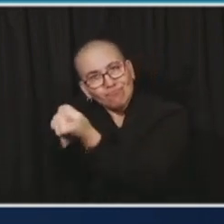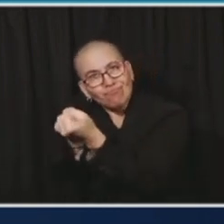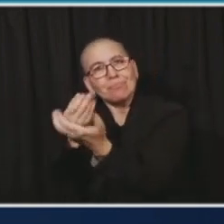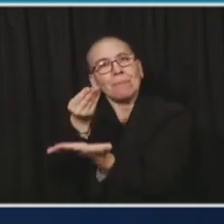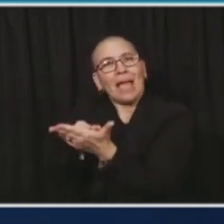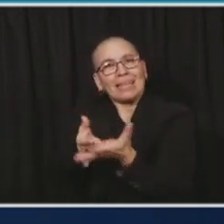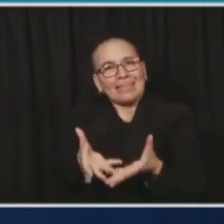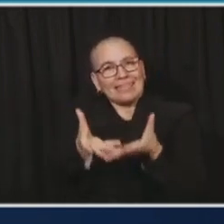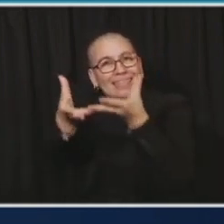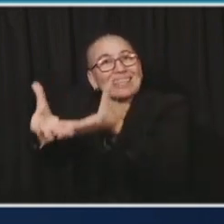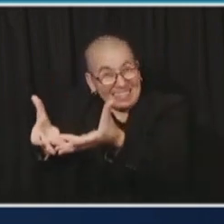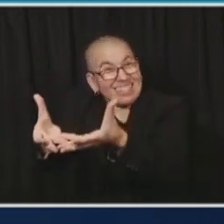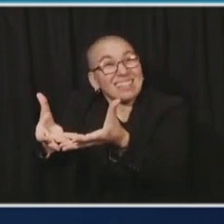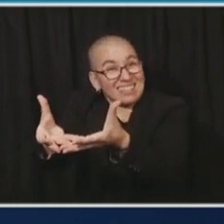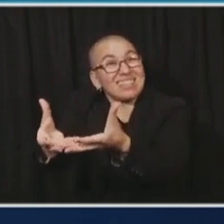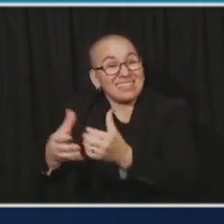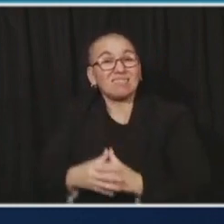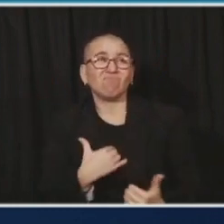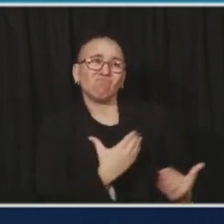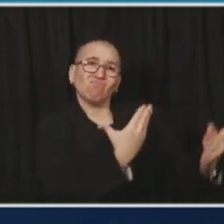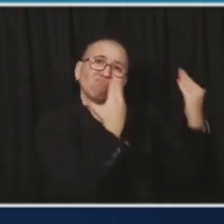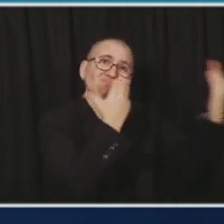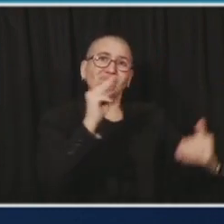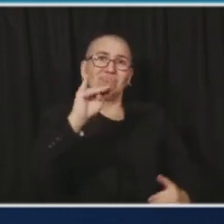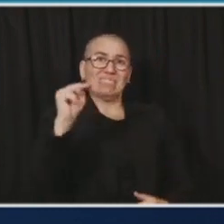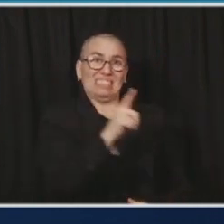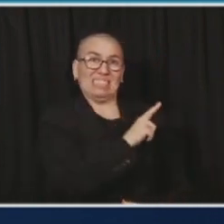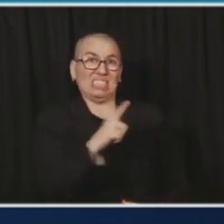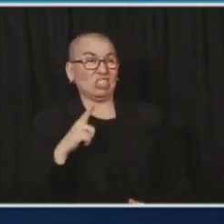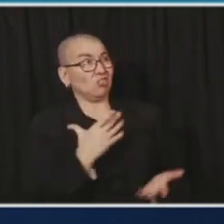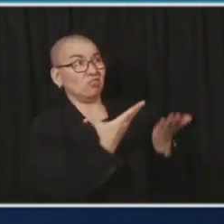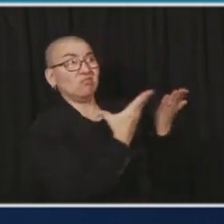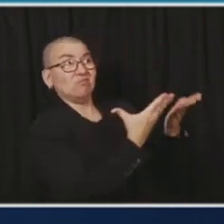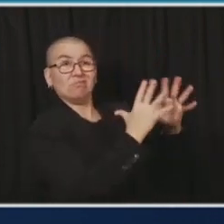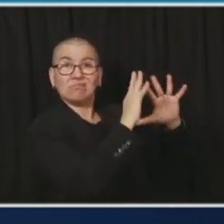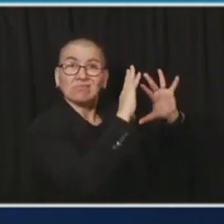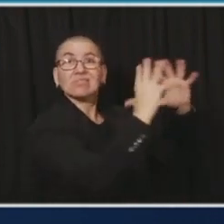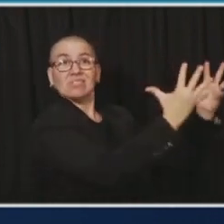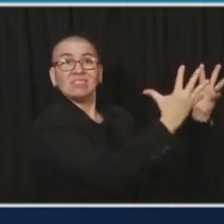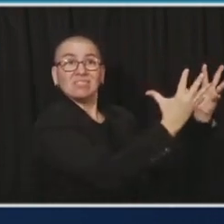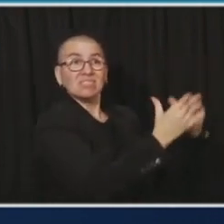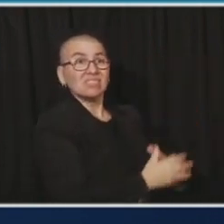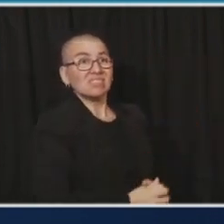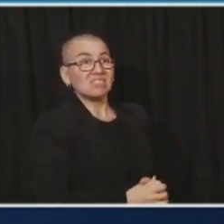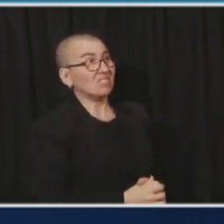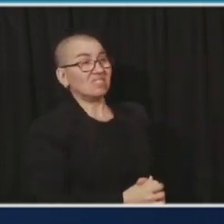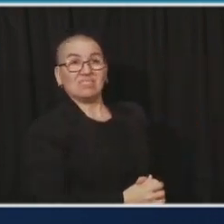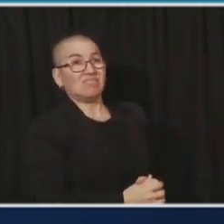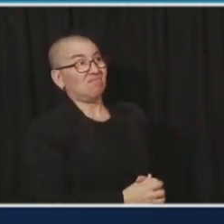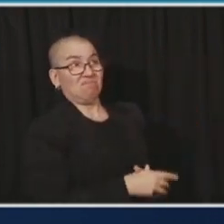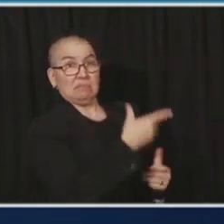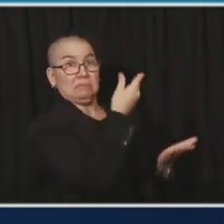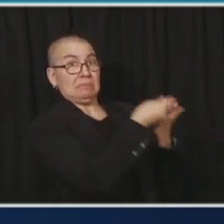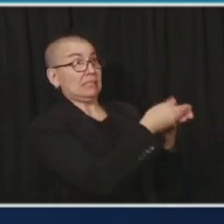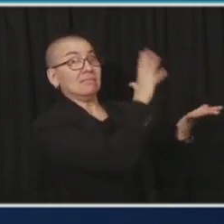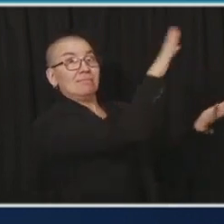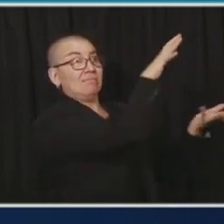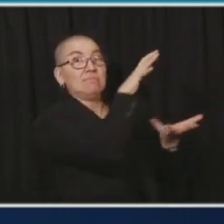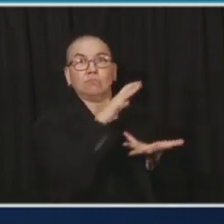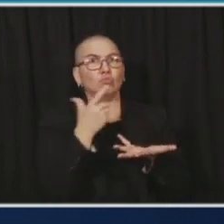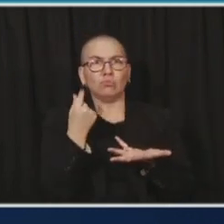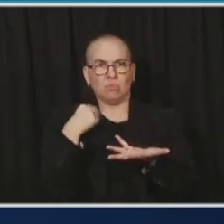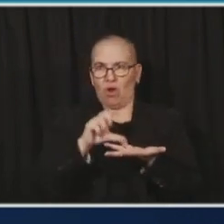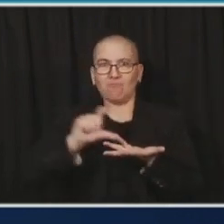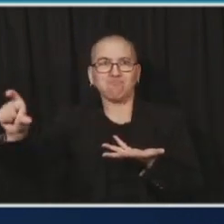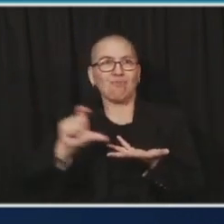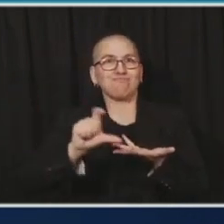folks who made this happen, we're going to move just about a quarter of a billion dollars of aid as quickly as possible. I am going to sign here within the next 20